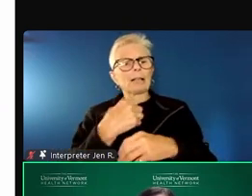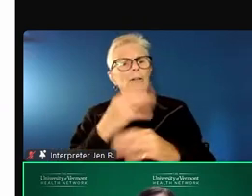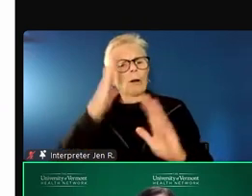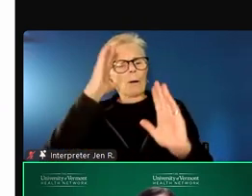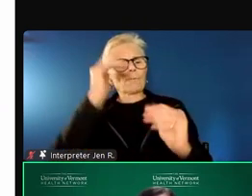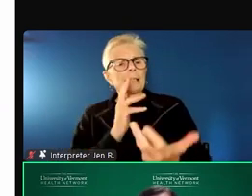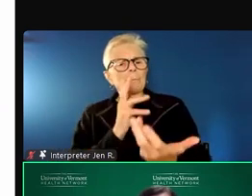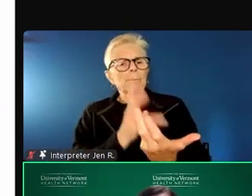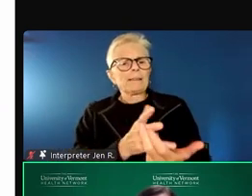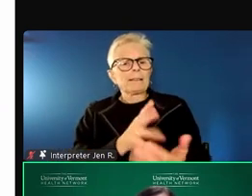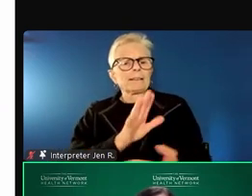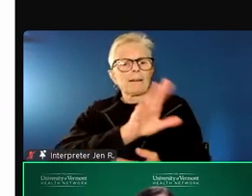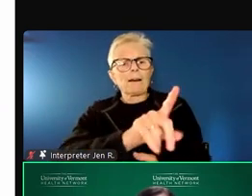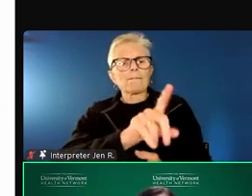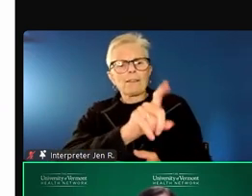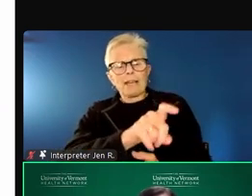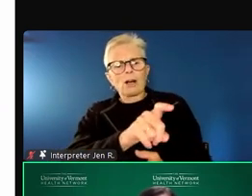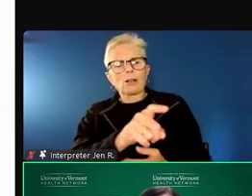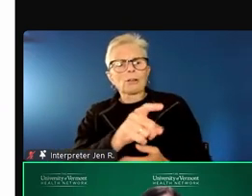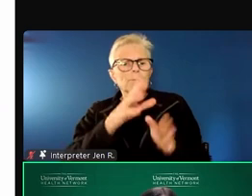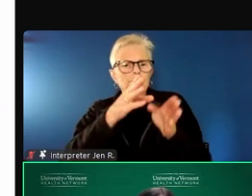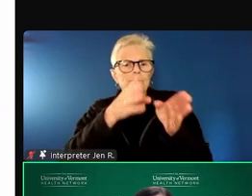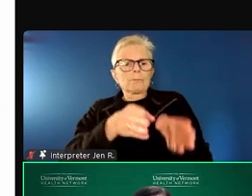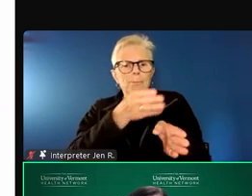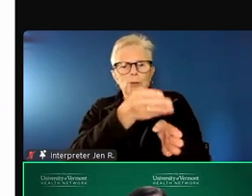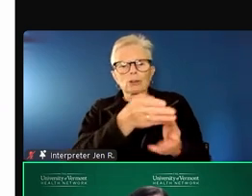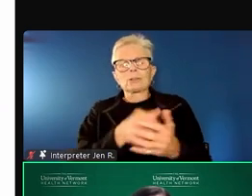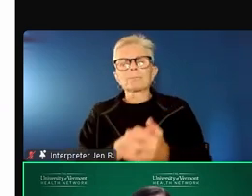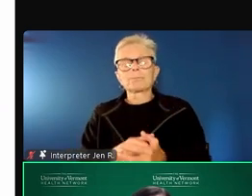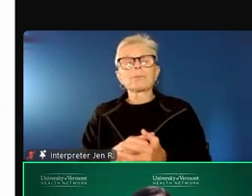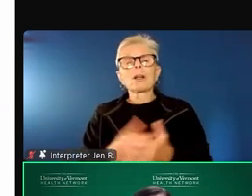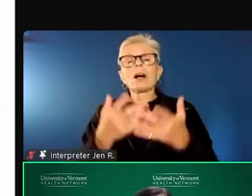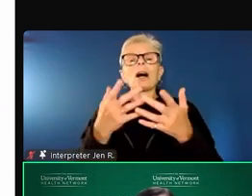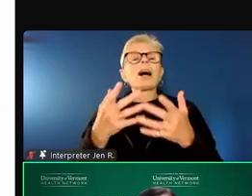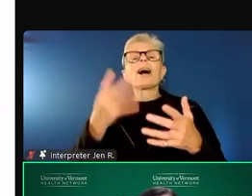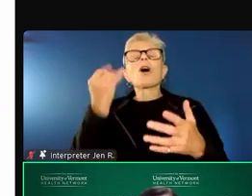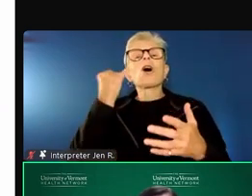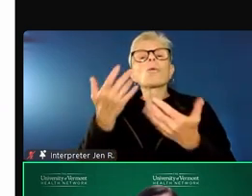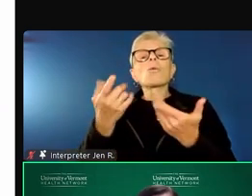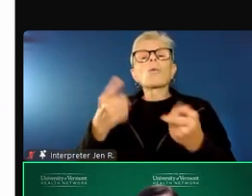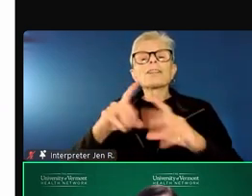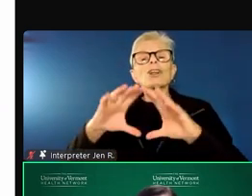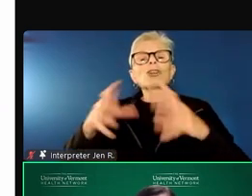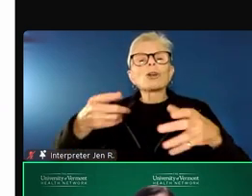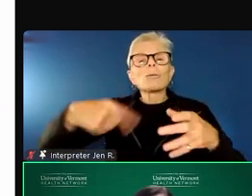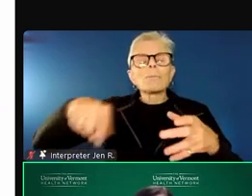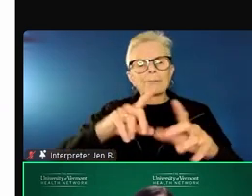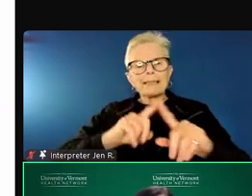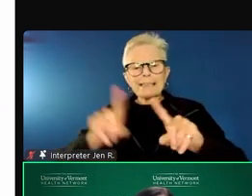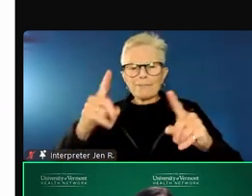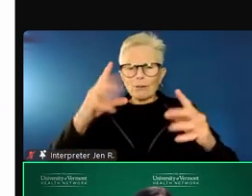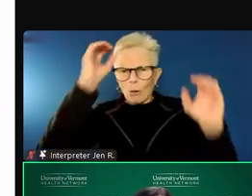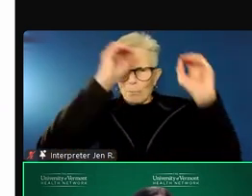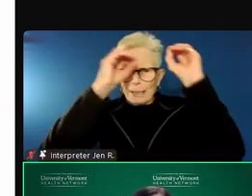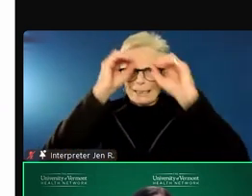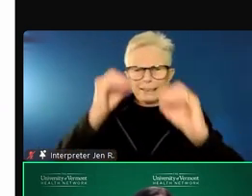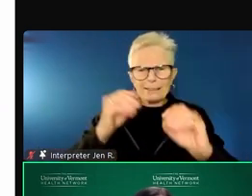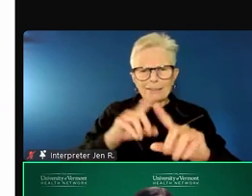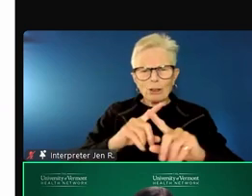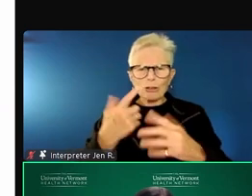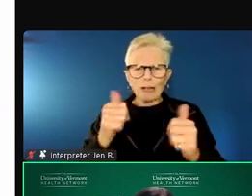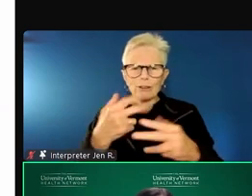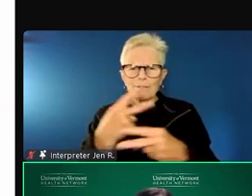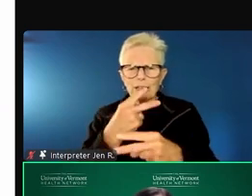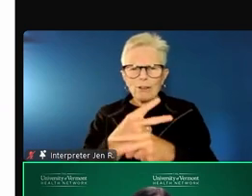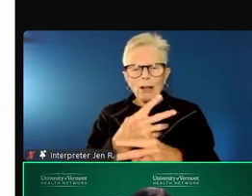When we have had conflicting opinions, when we have been trying to determine the best flow for the